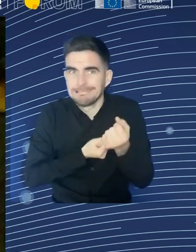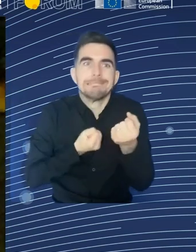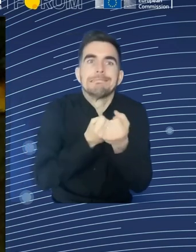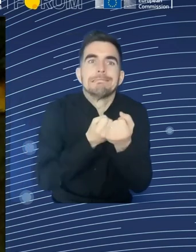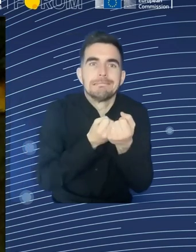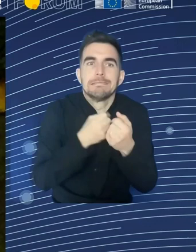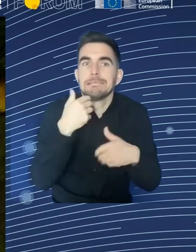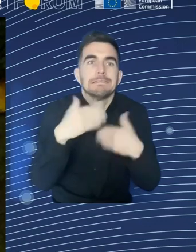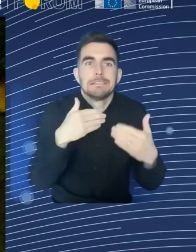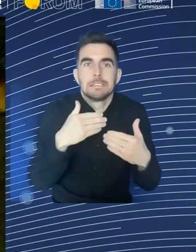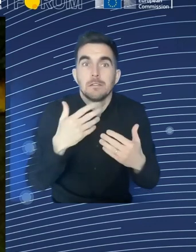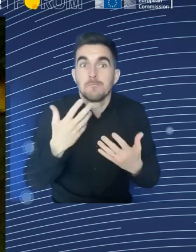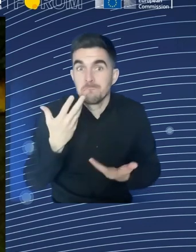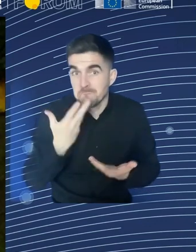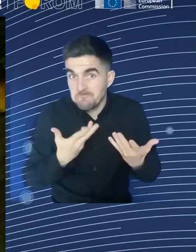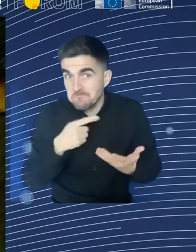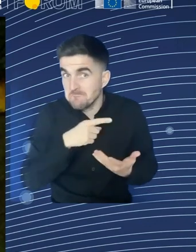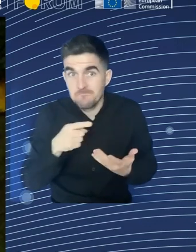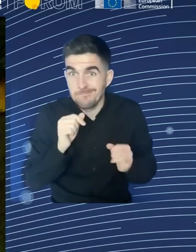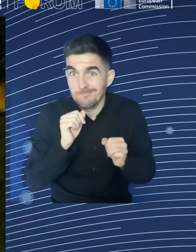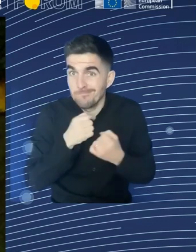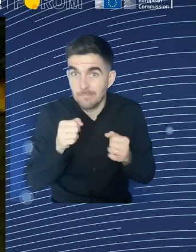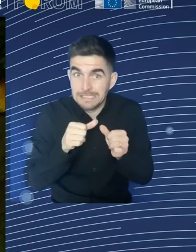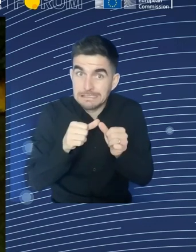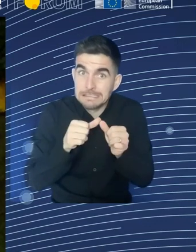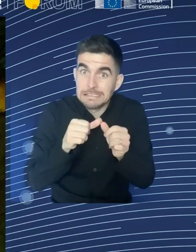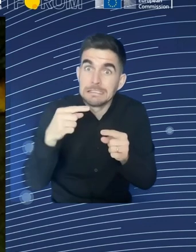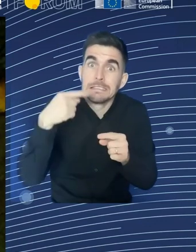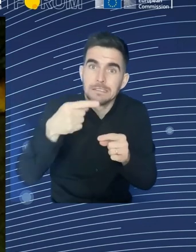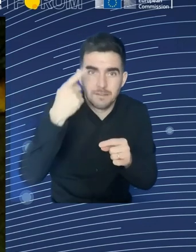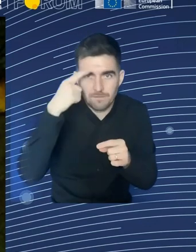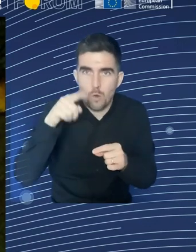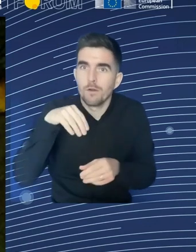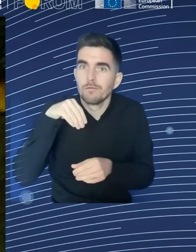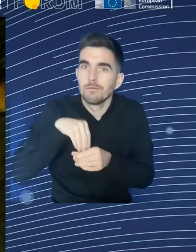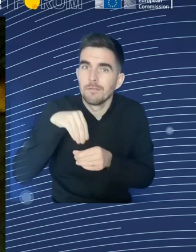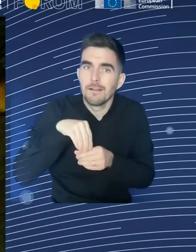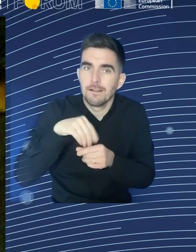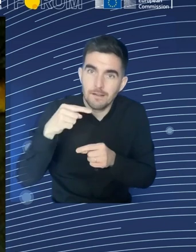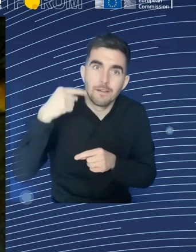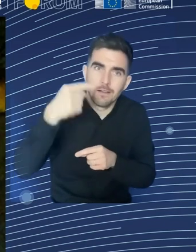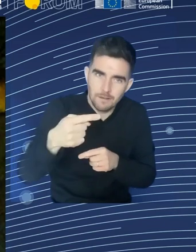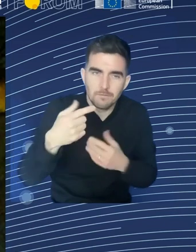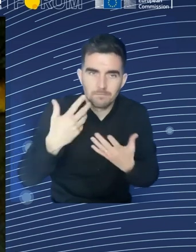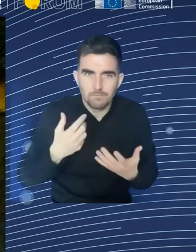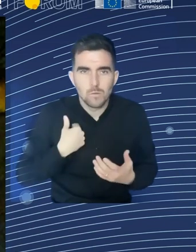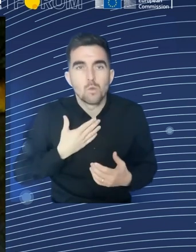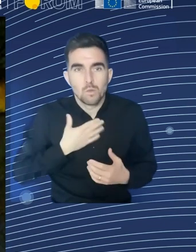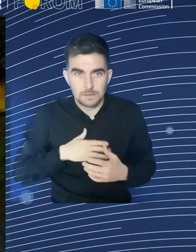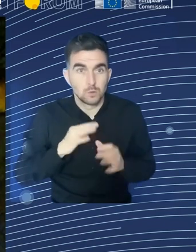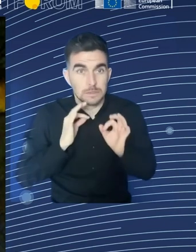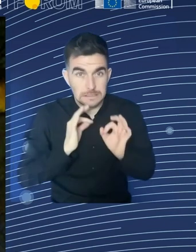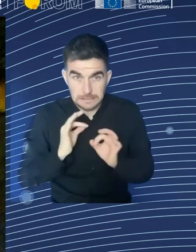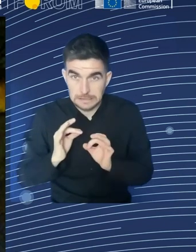European countries, provide adequate protection against income losses during certain critical life stages